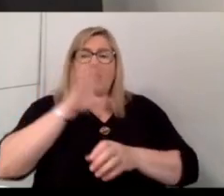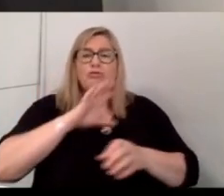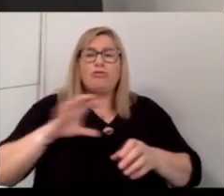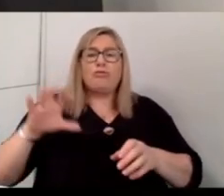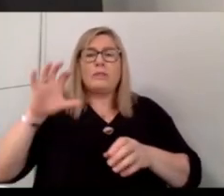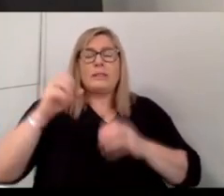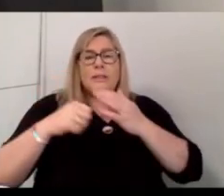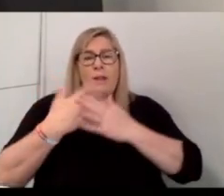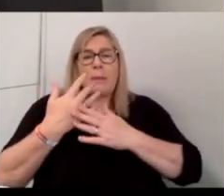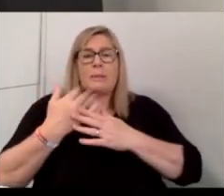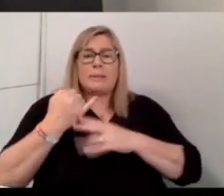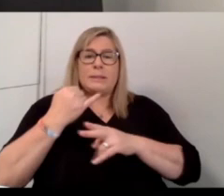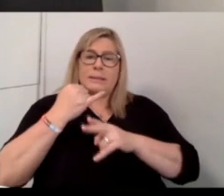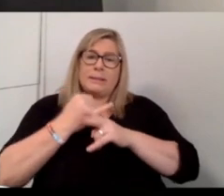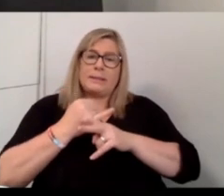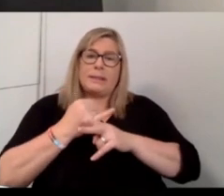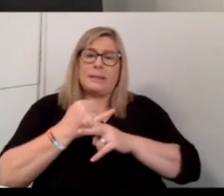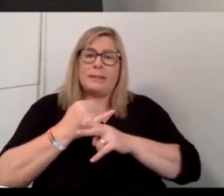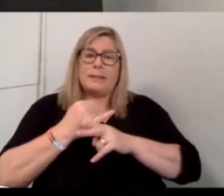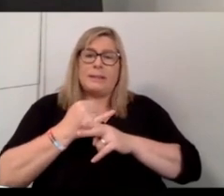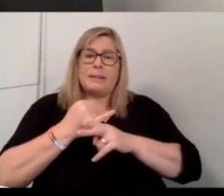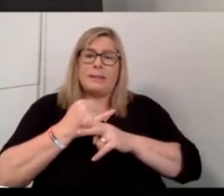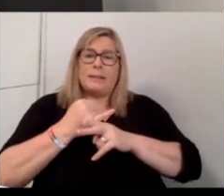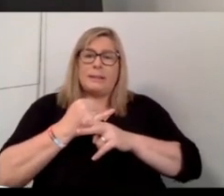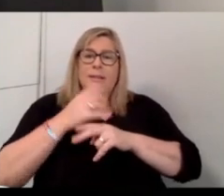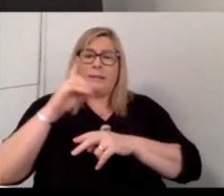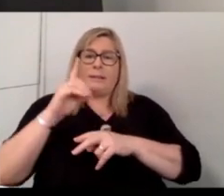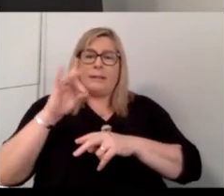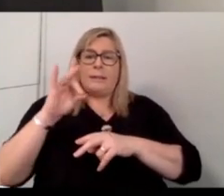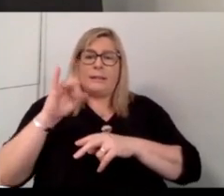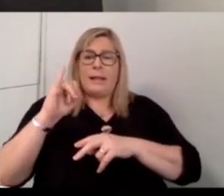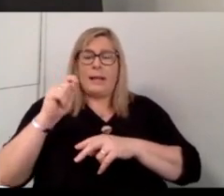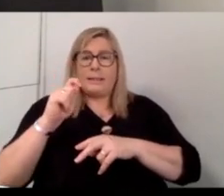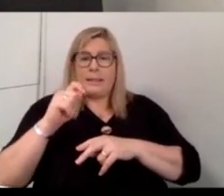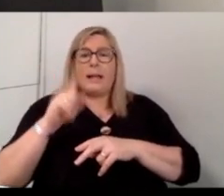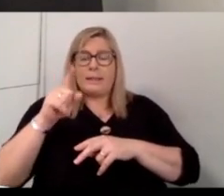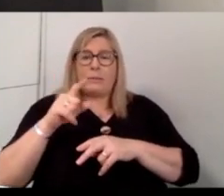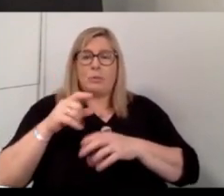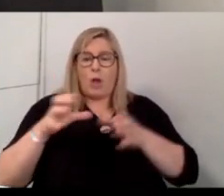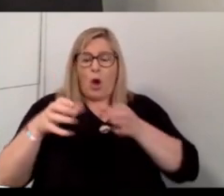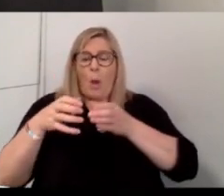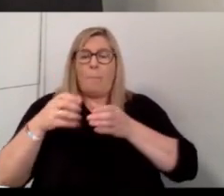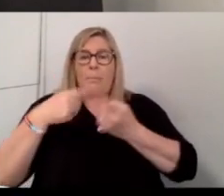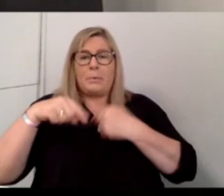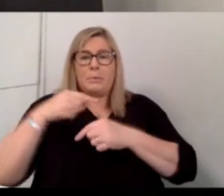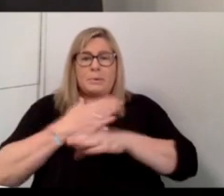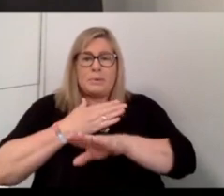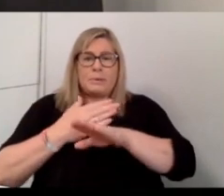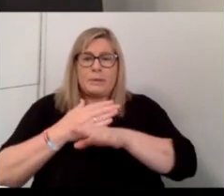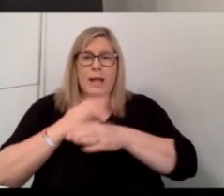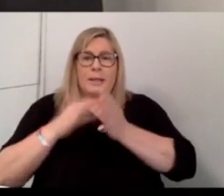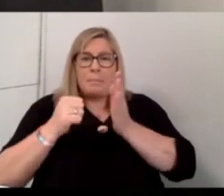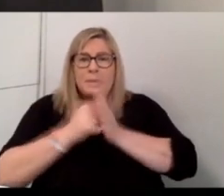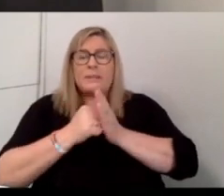DKIT. And that was fantastic for us at the time from a from a hub to be able to start the business to tap into the